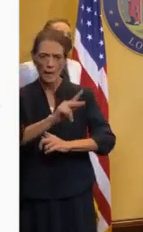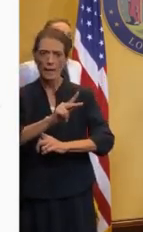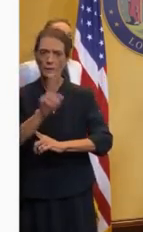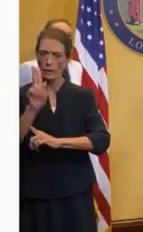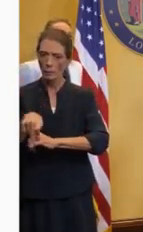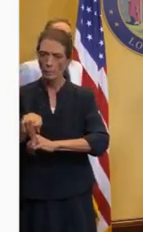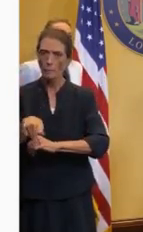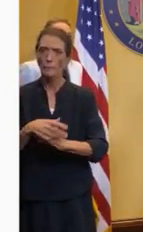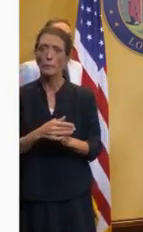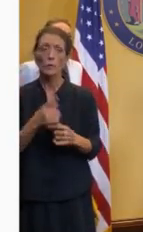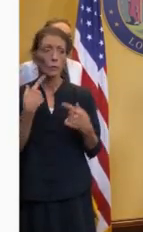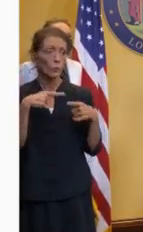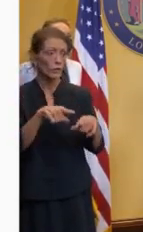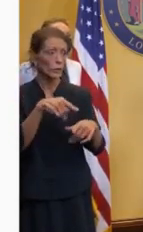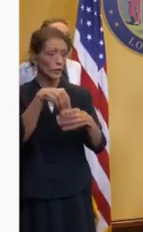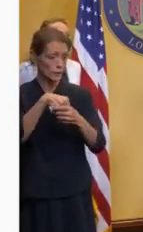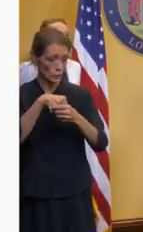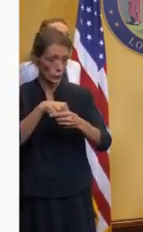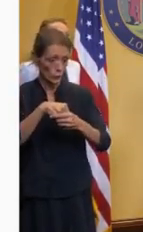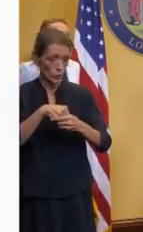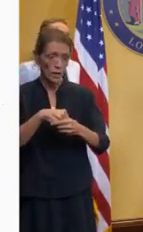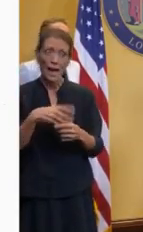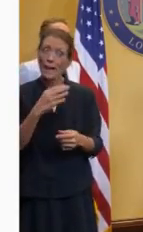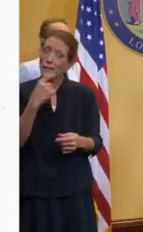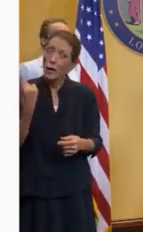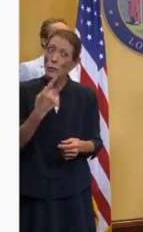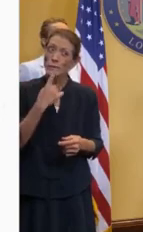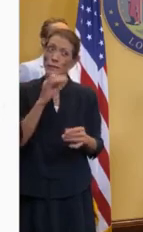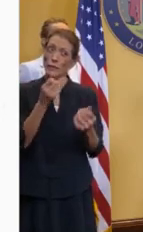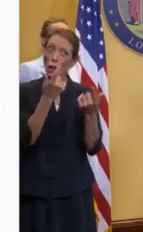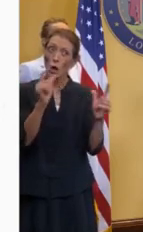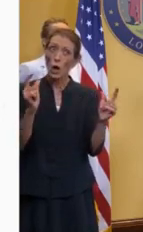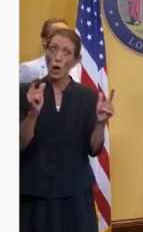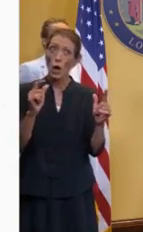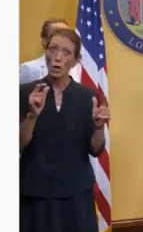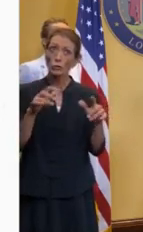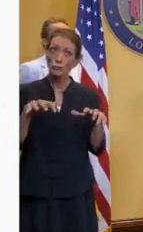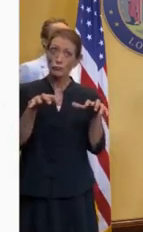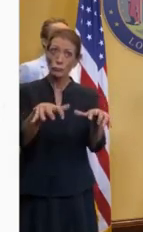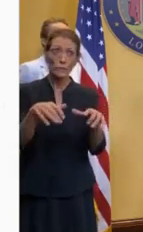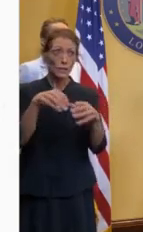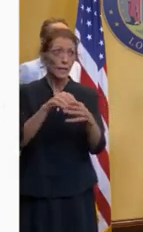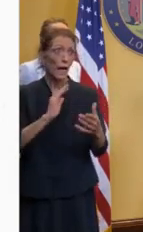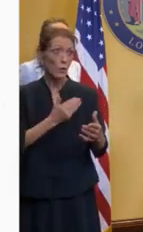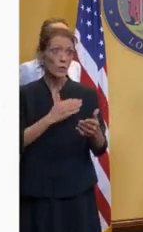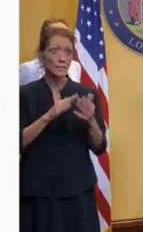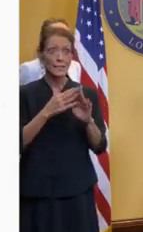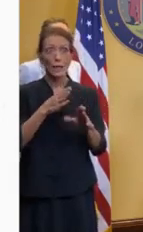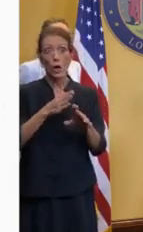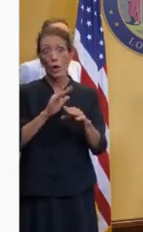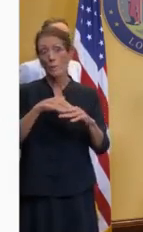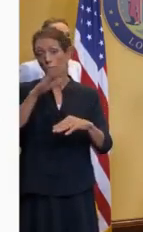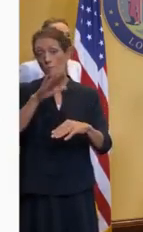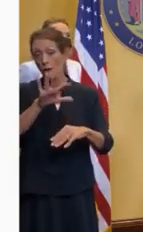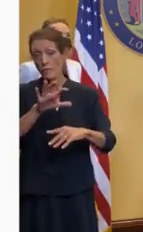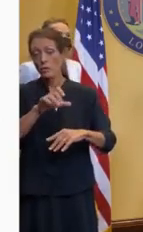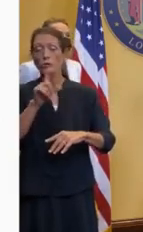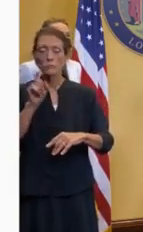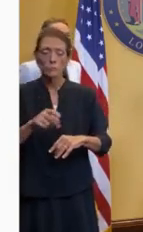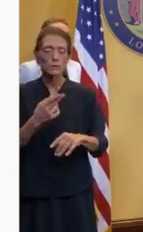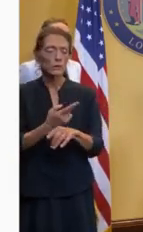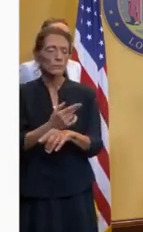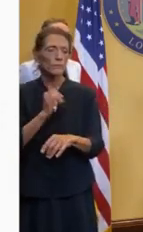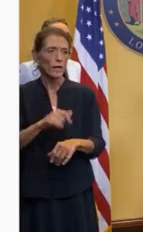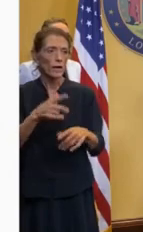indoor. And it's always been, if you're in large crowds in our city, over 500, you're supposed to have that mask on.